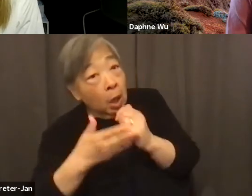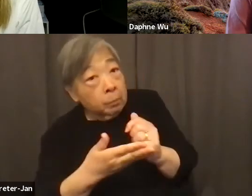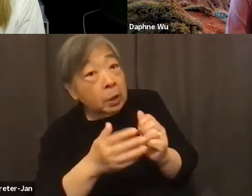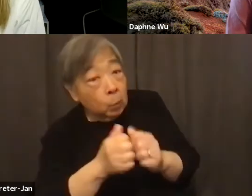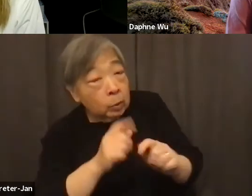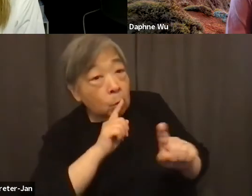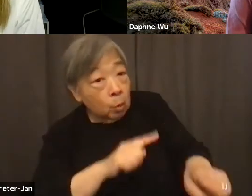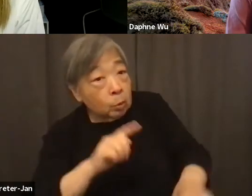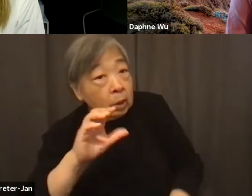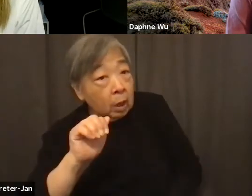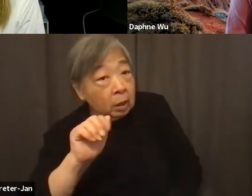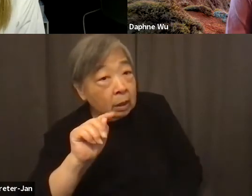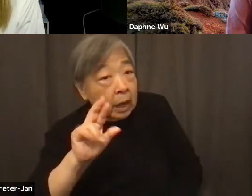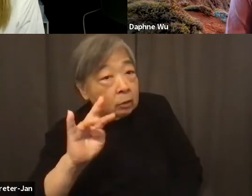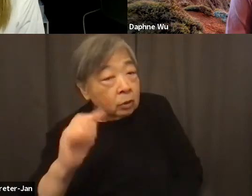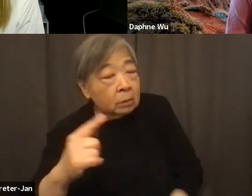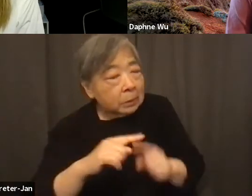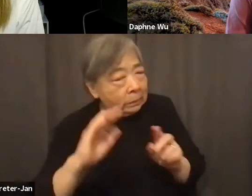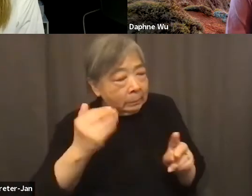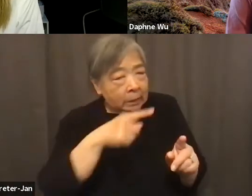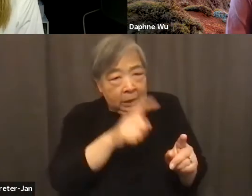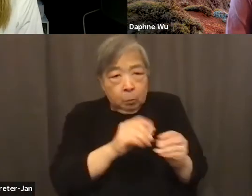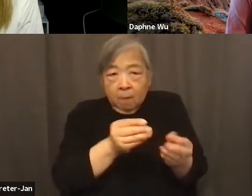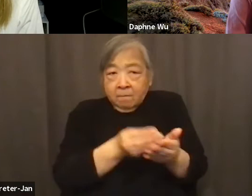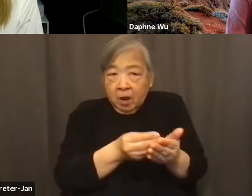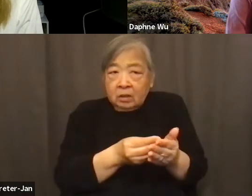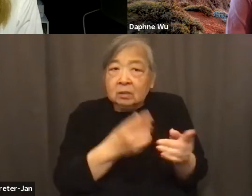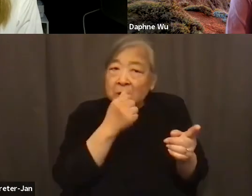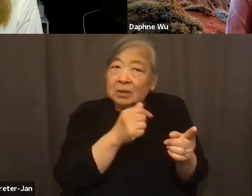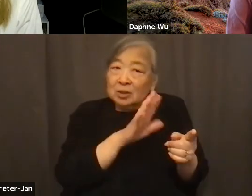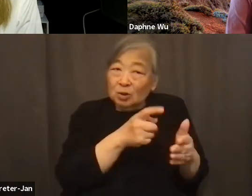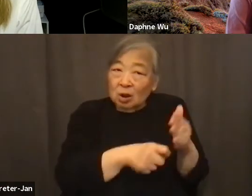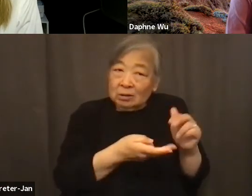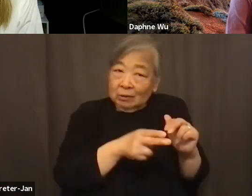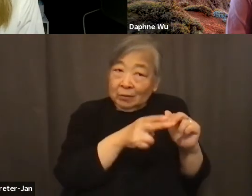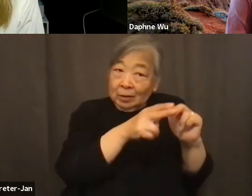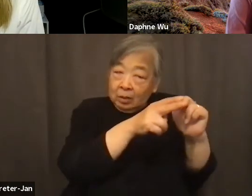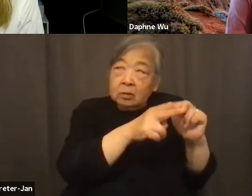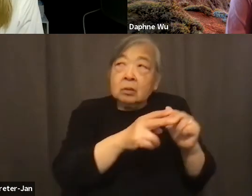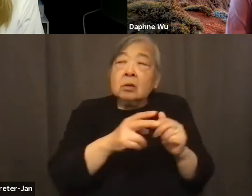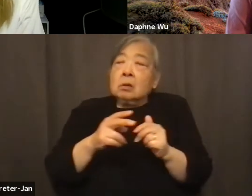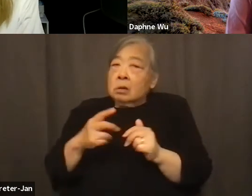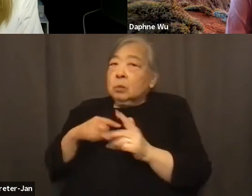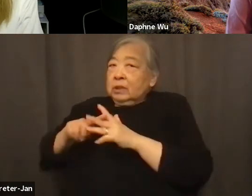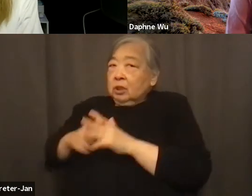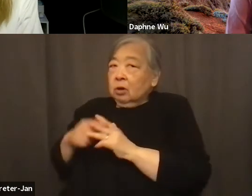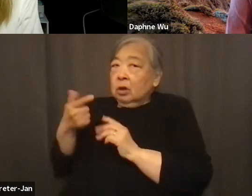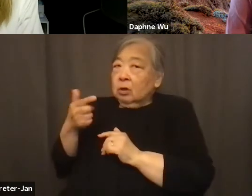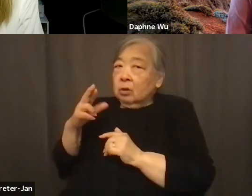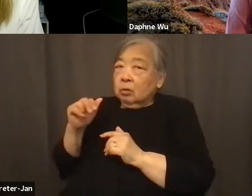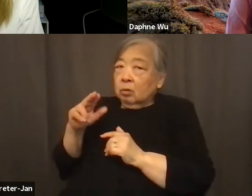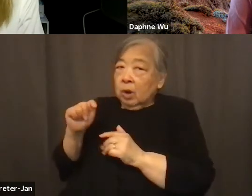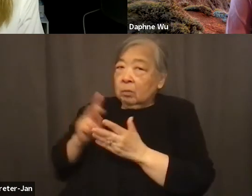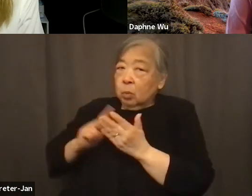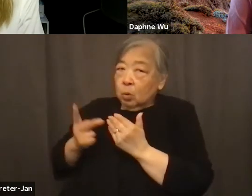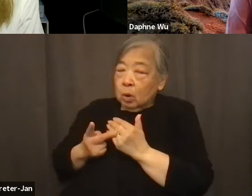more funds in order to cover these mounting overhead costs. And that's where we started our grant program. So it has been a lot of